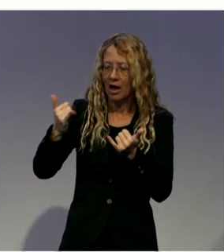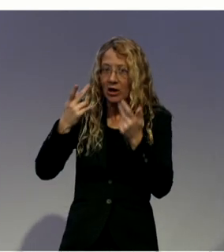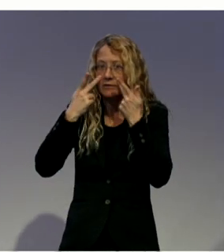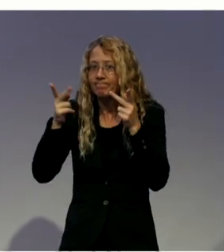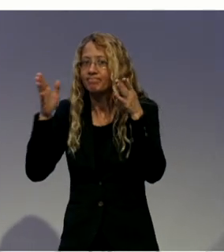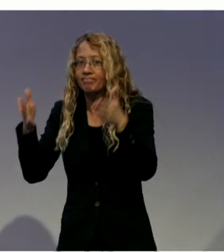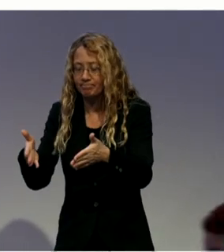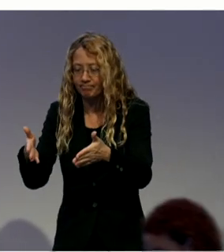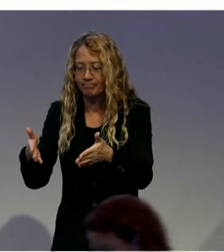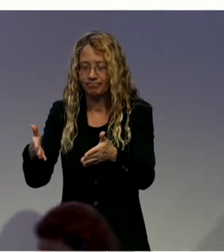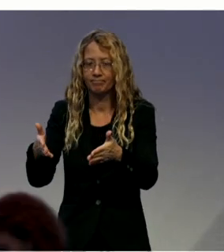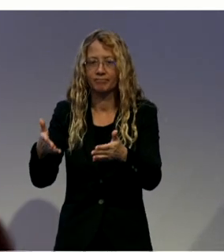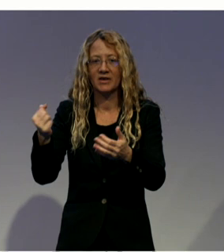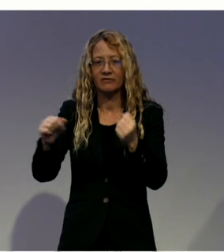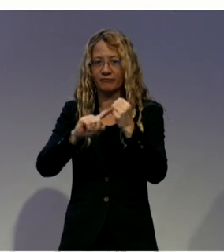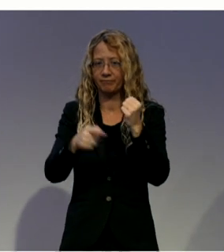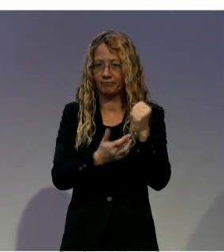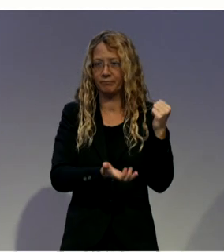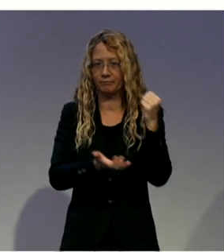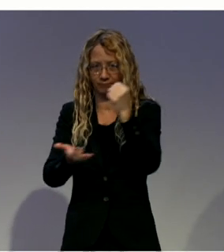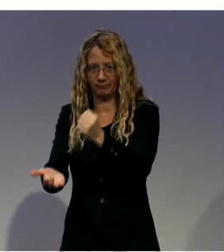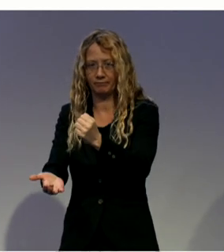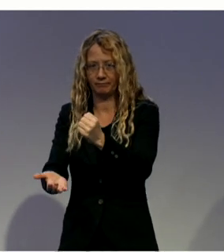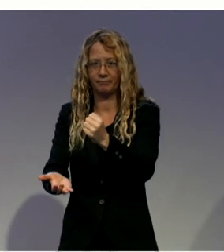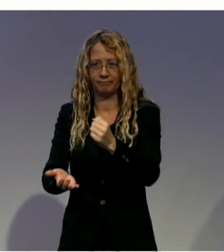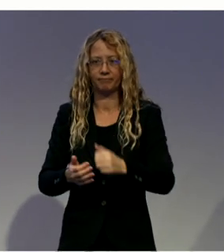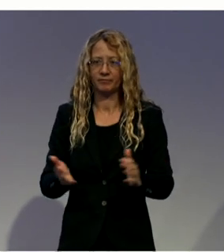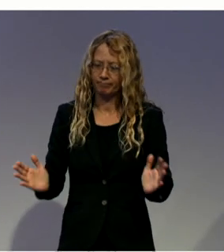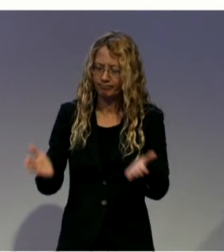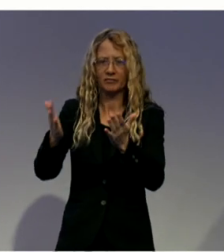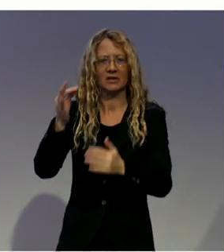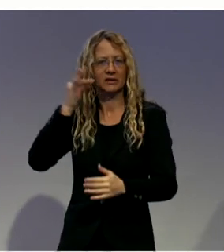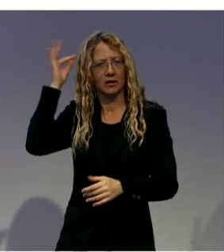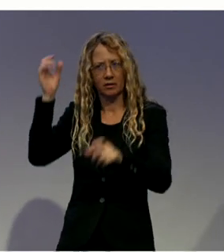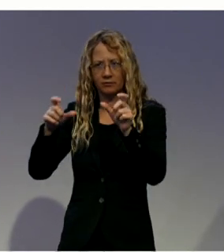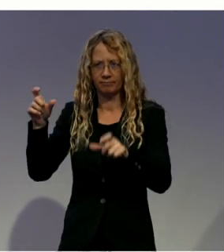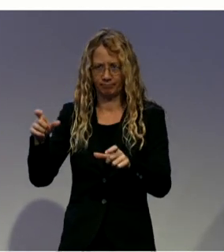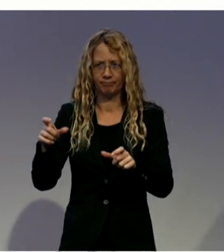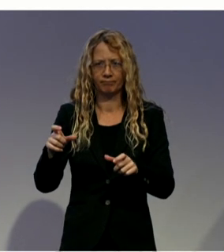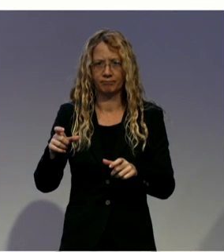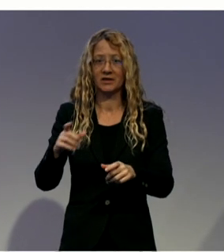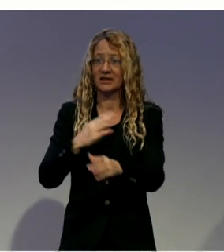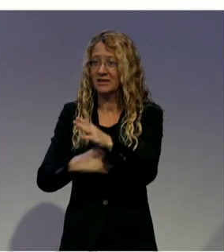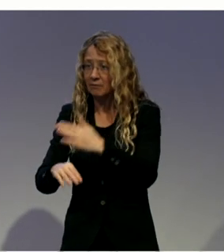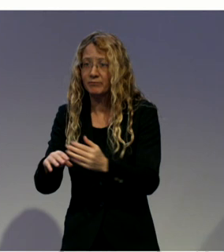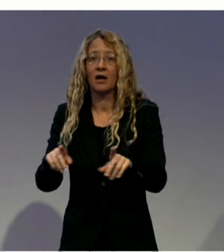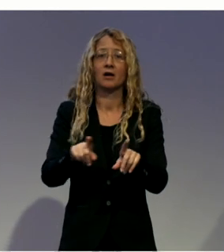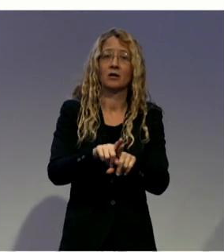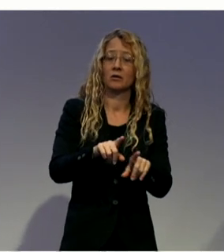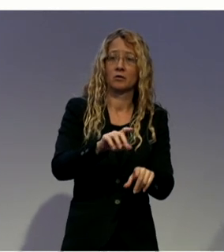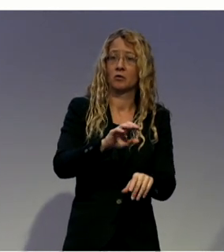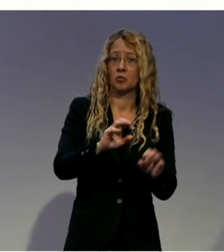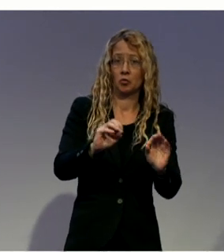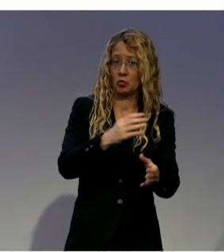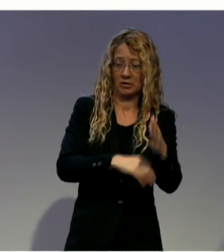really is working with the clients in financial management and assist them in reaching their long